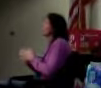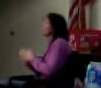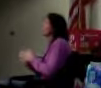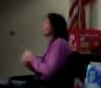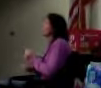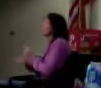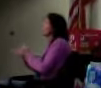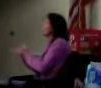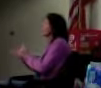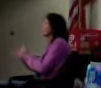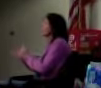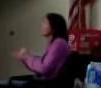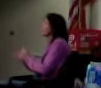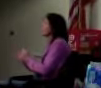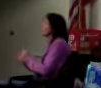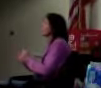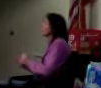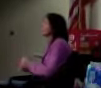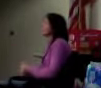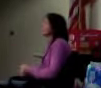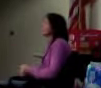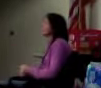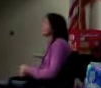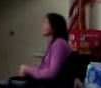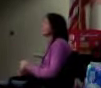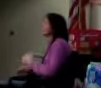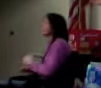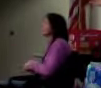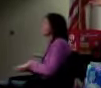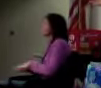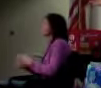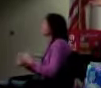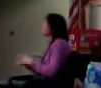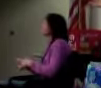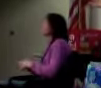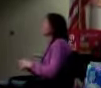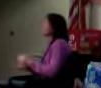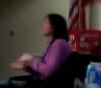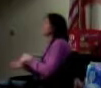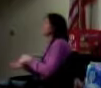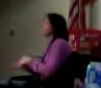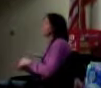helping, you've got the regularity on it, you've got the homey-grade, which you're right, doesn't happen very often anymore. Right.